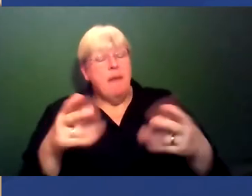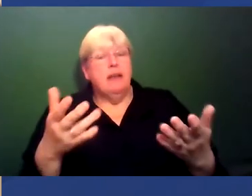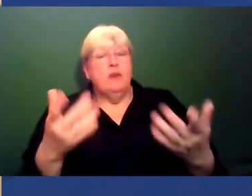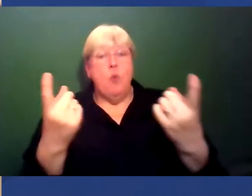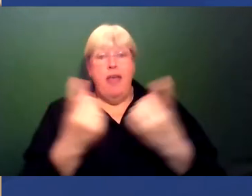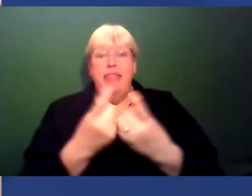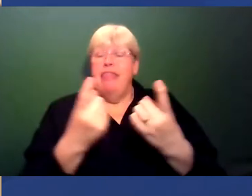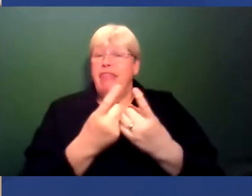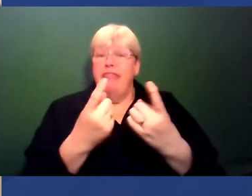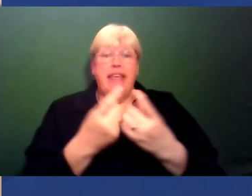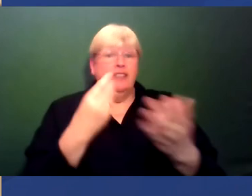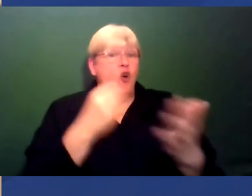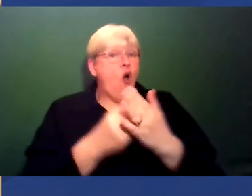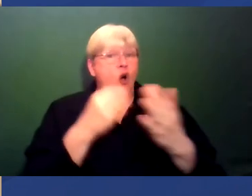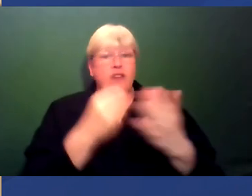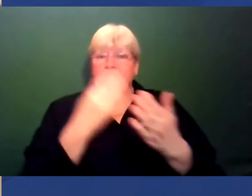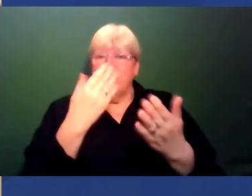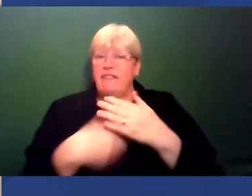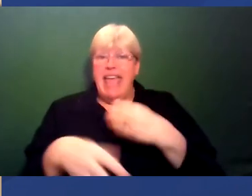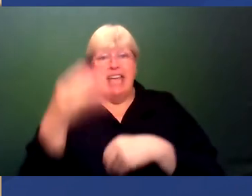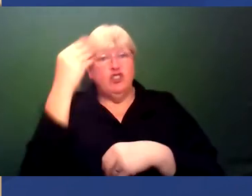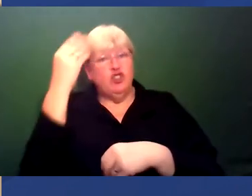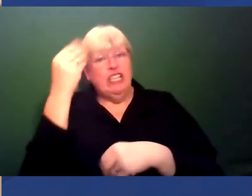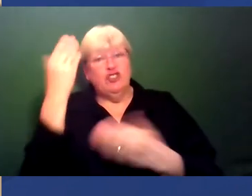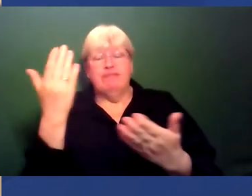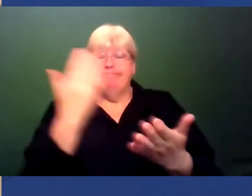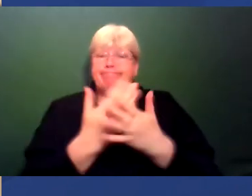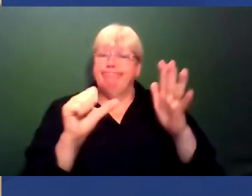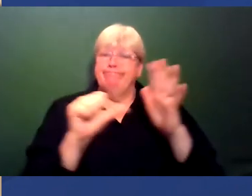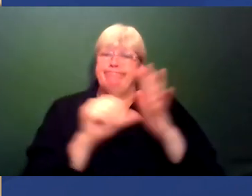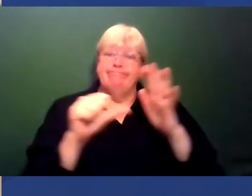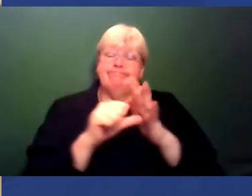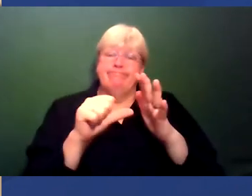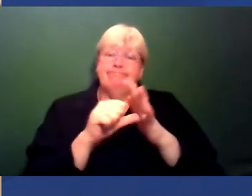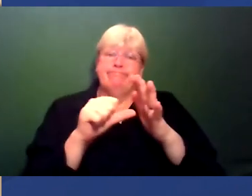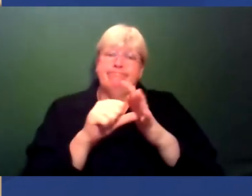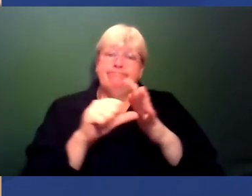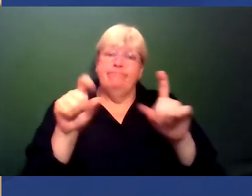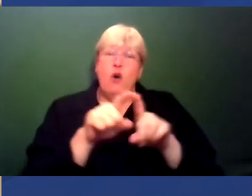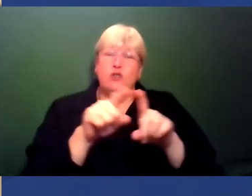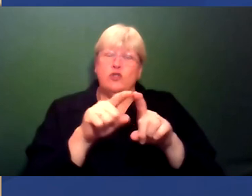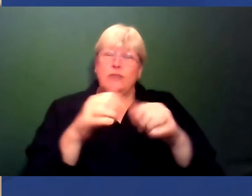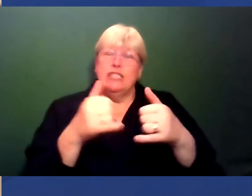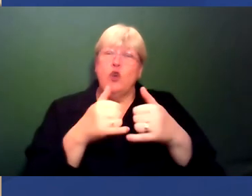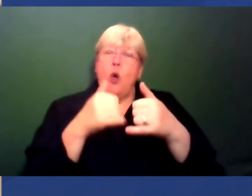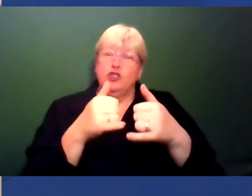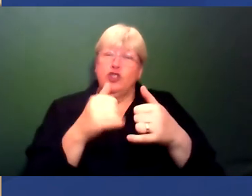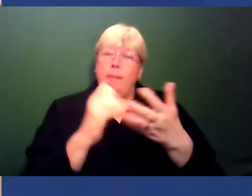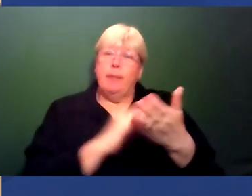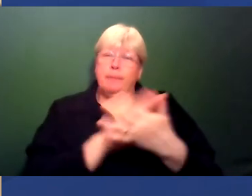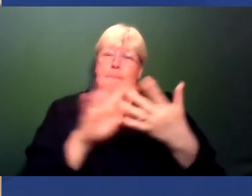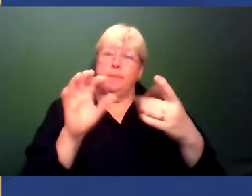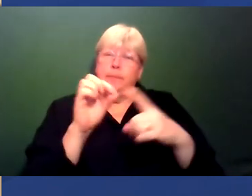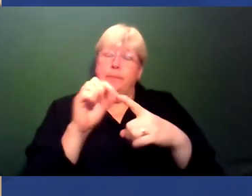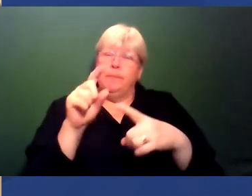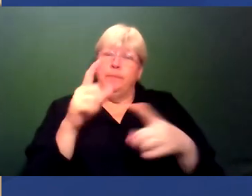the cost of being educated is difficult and the relatively small amount of scholarships focused towards those groups mean